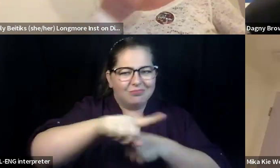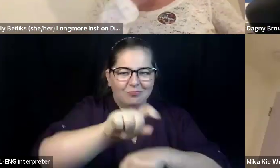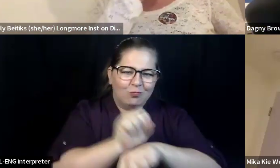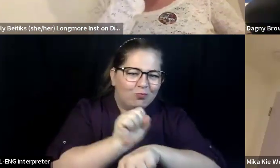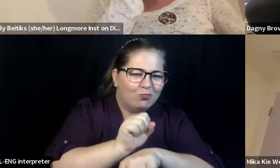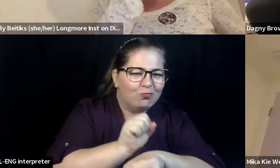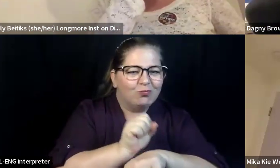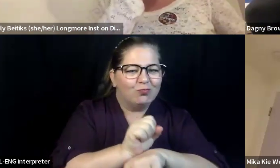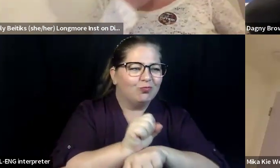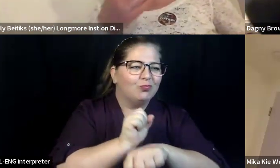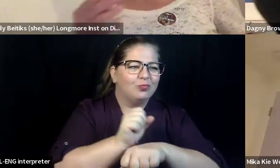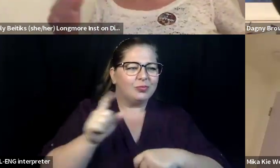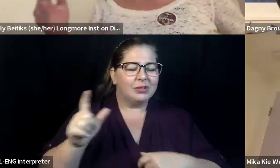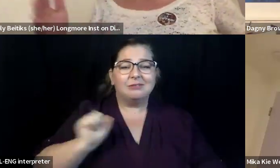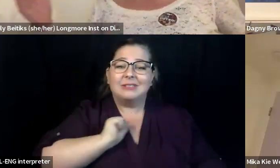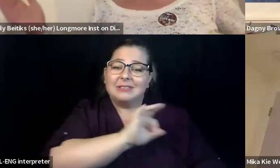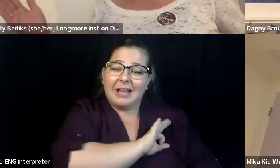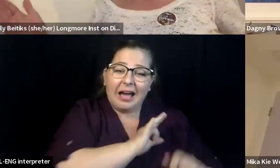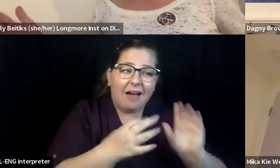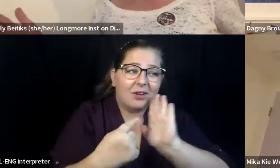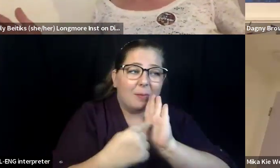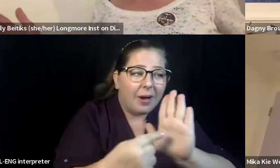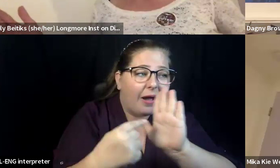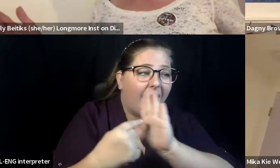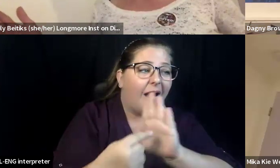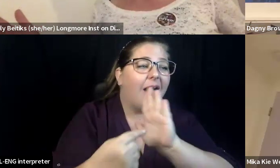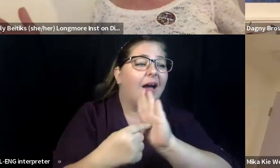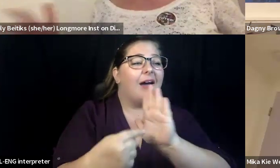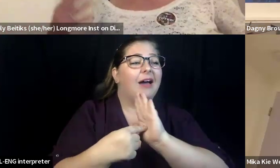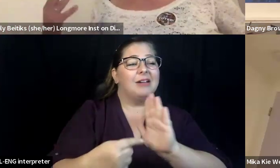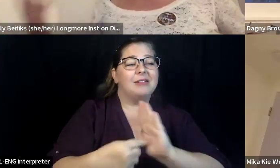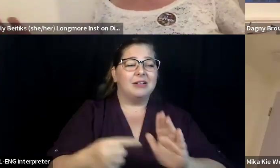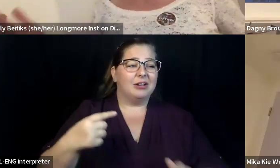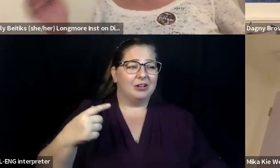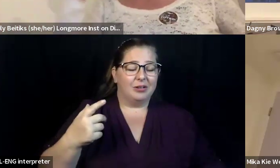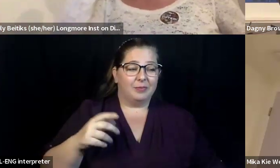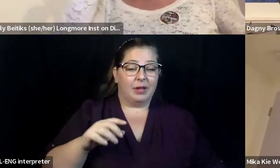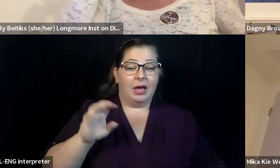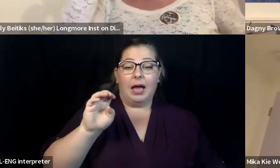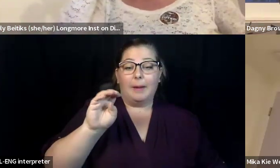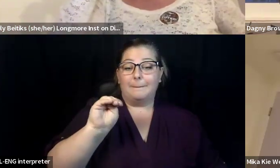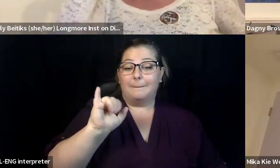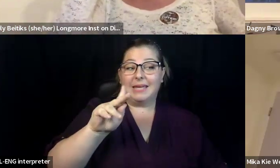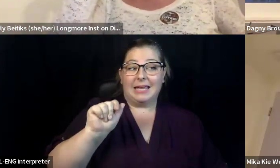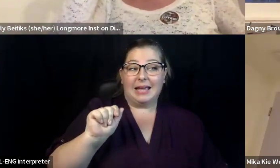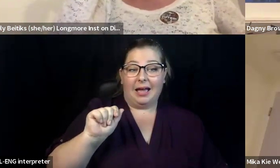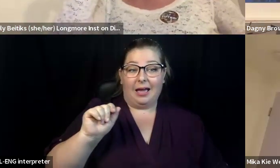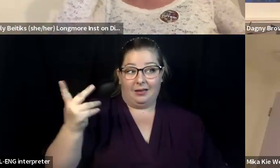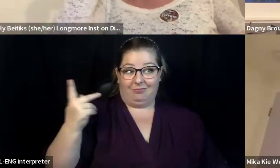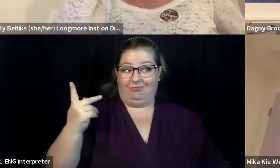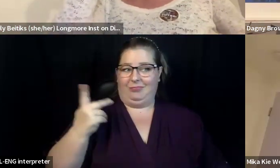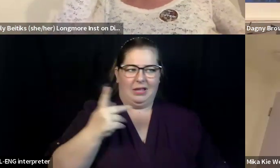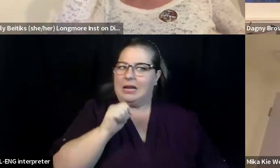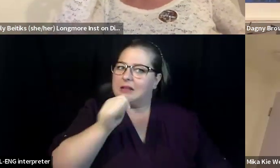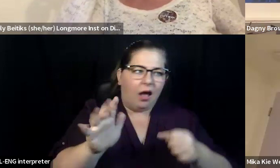um, of, of Dagny and Mika and I, like, we're not full-time because of wanting to build a staff model that doesn't burn people out